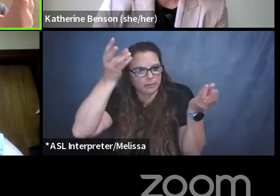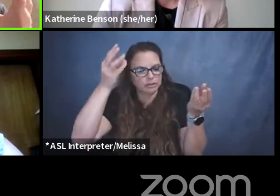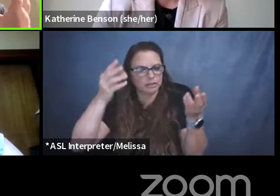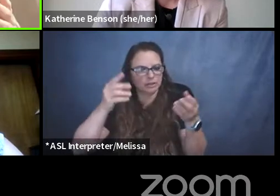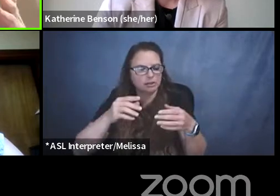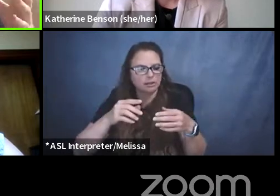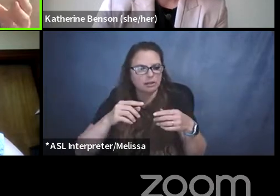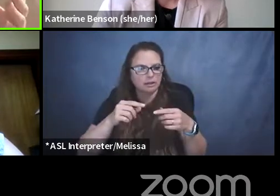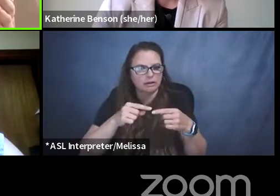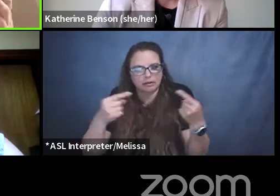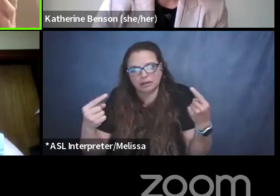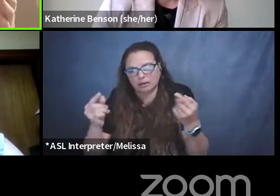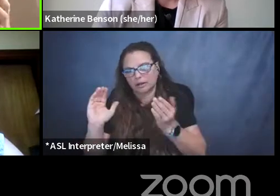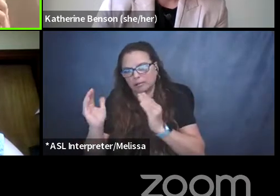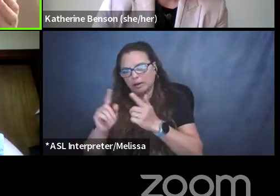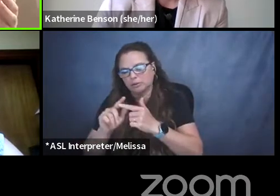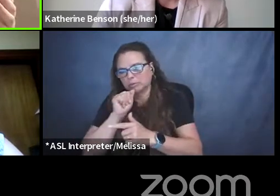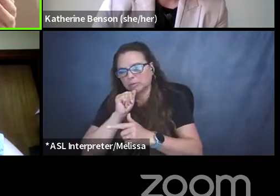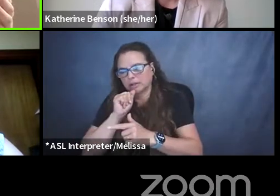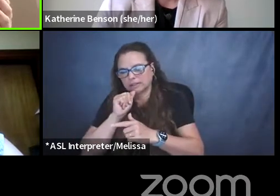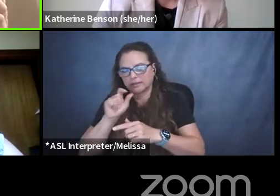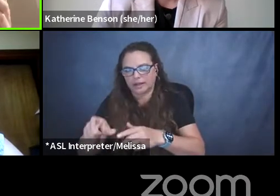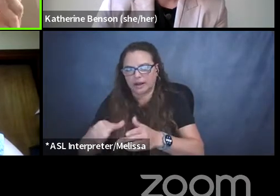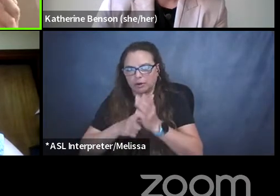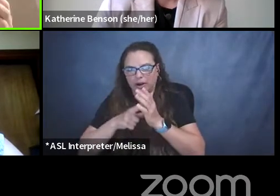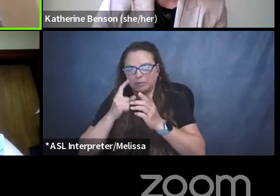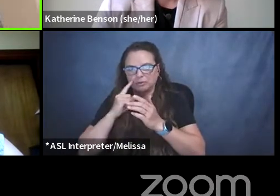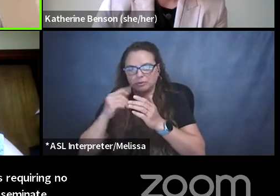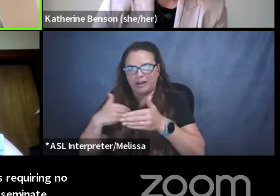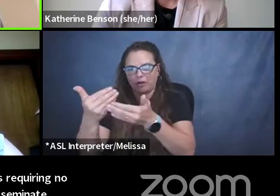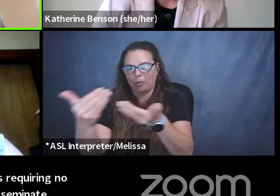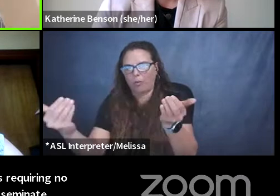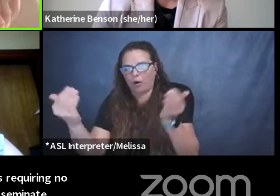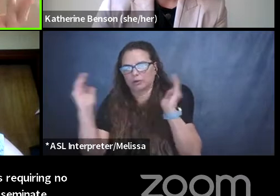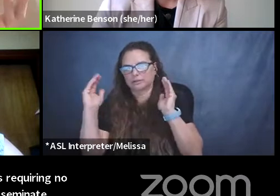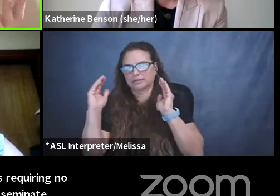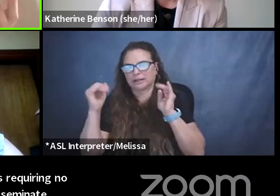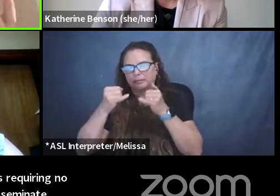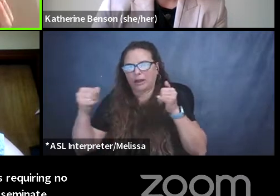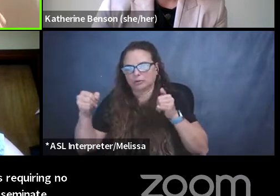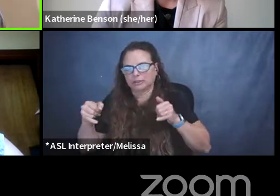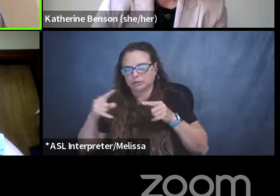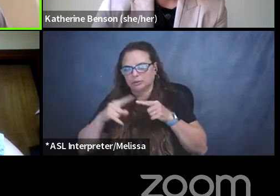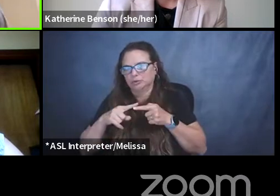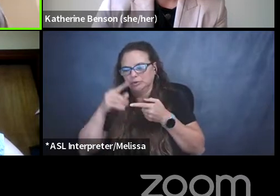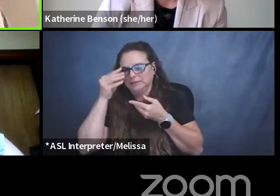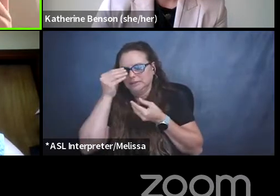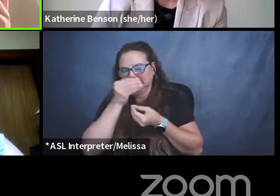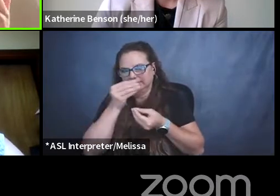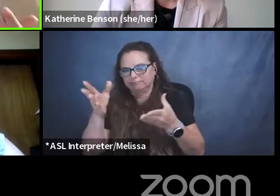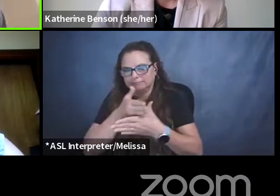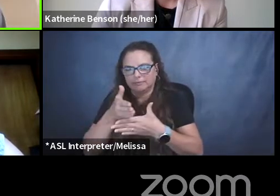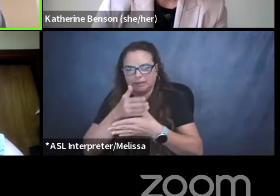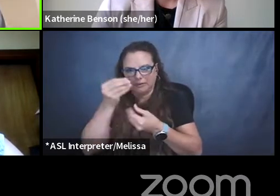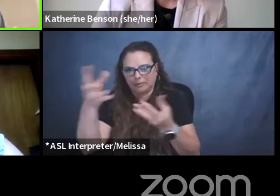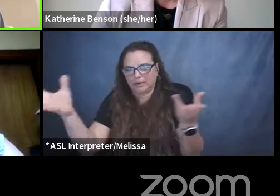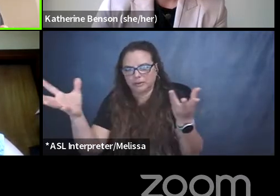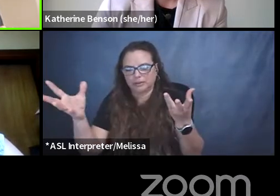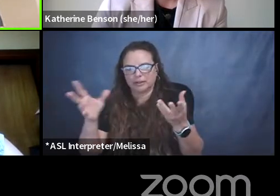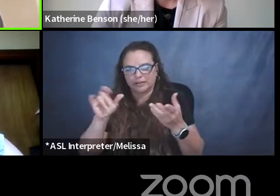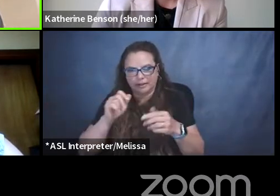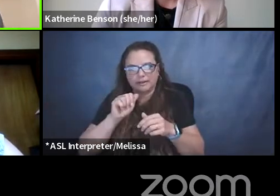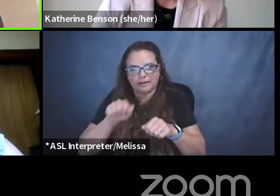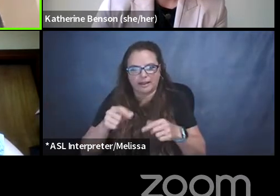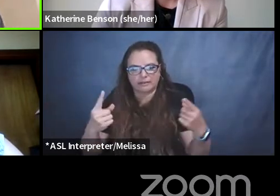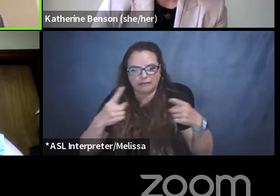the requirement to have walls and boundaries to disseminate information. And those can conflict at times. And at other times,